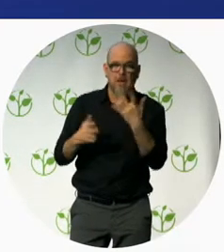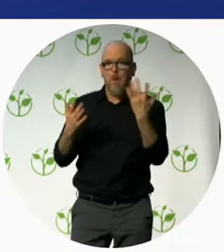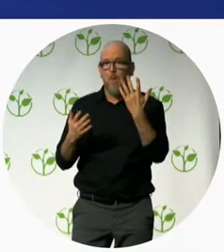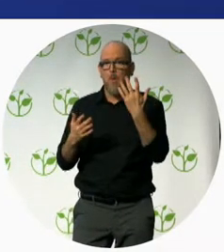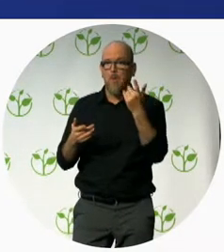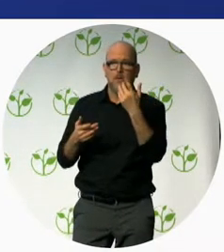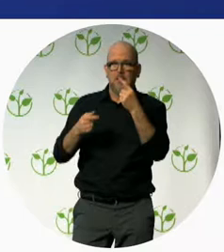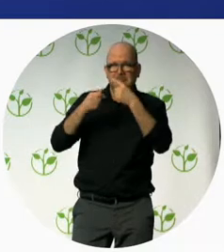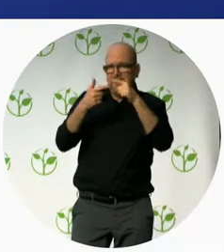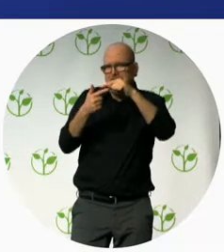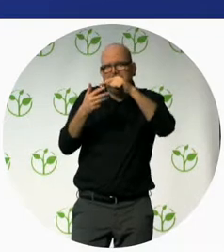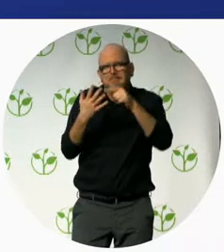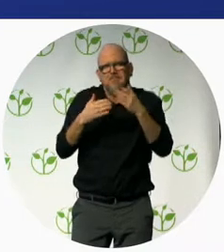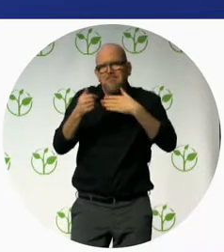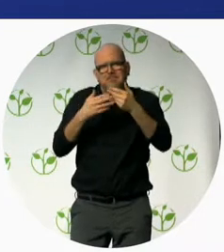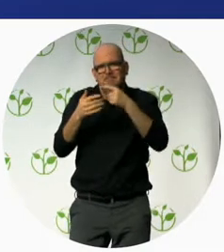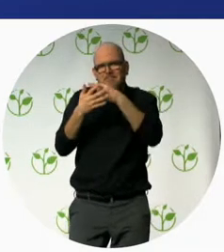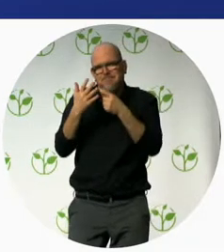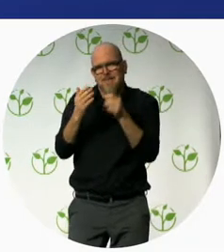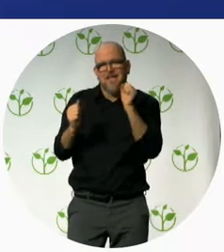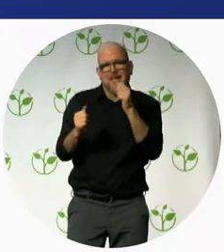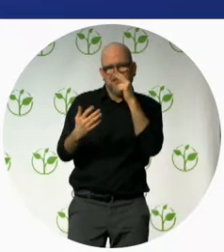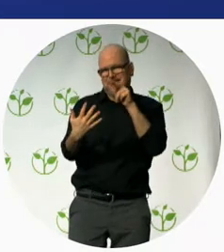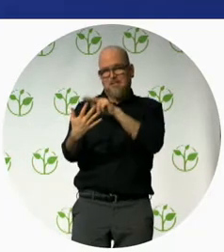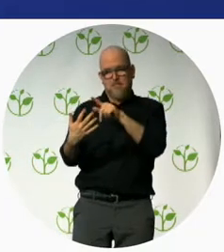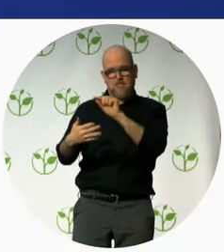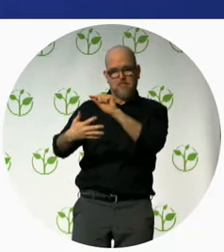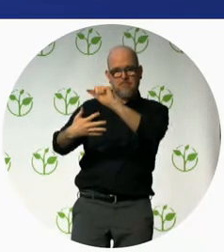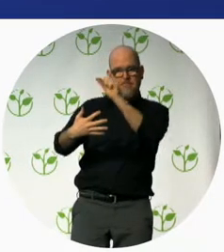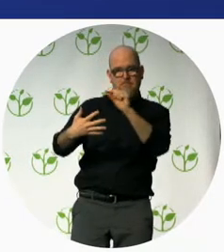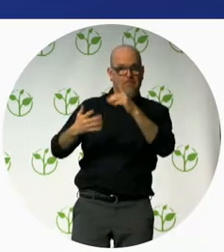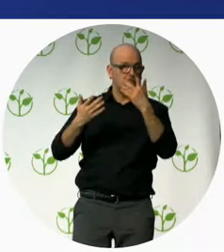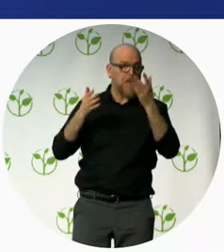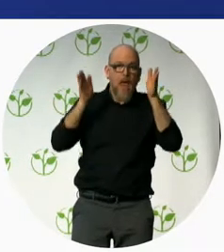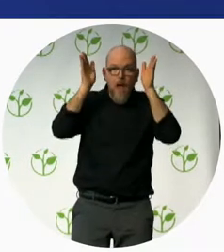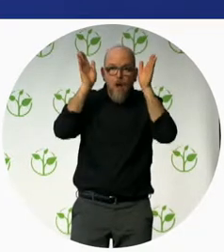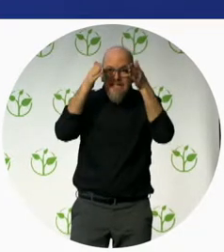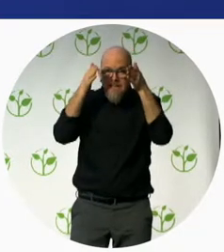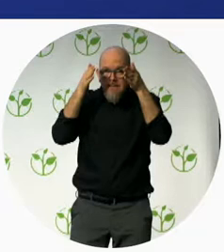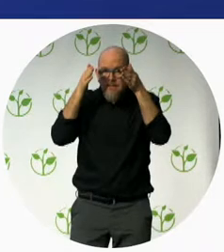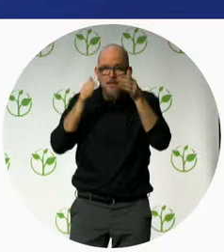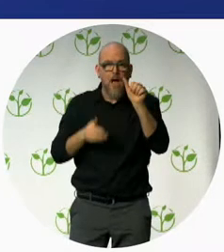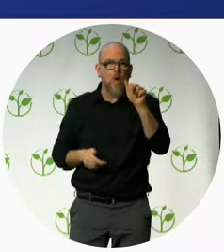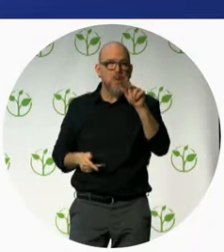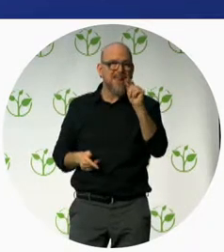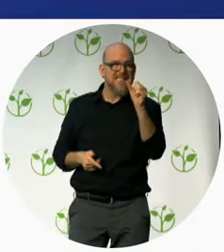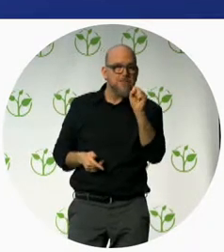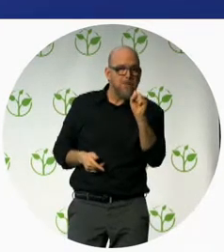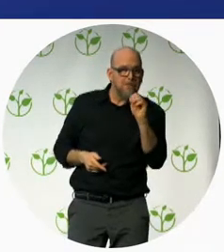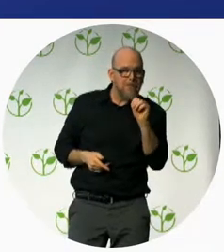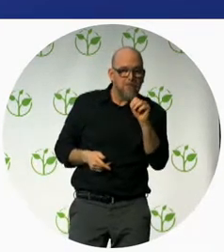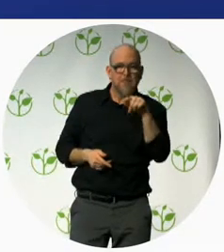mean for autism like for autism you also